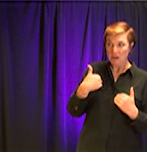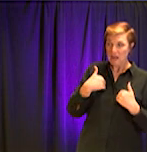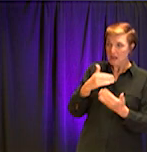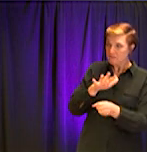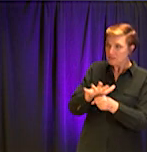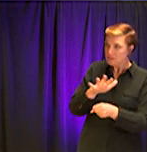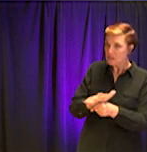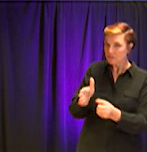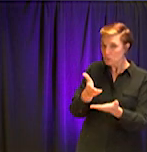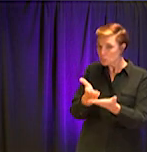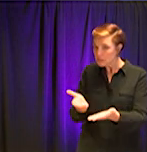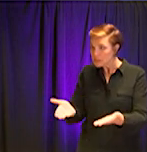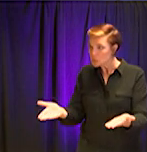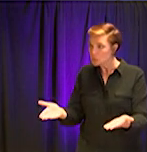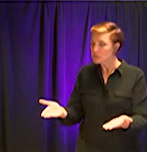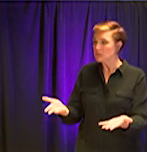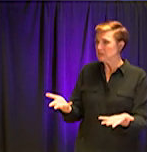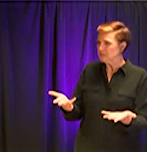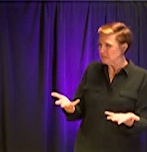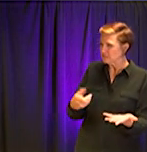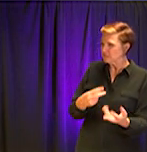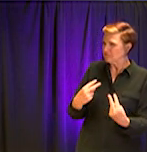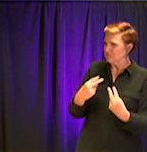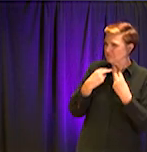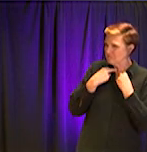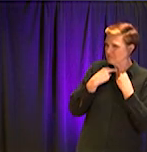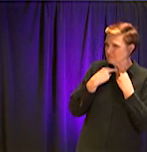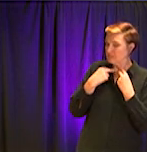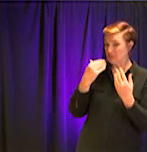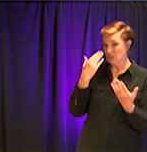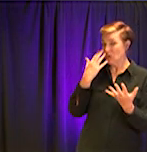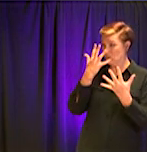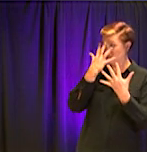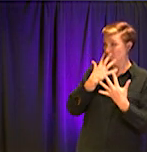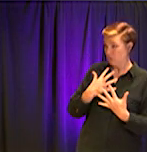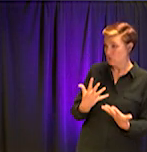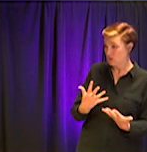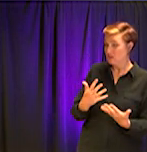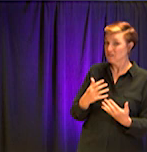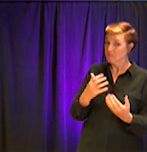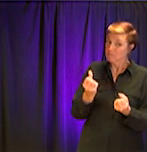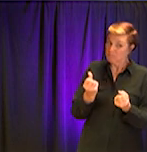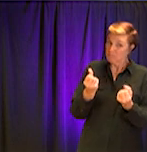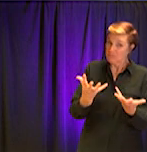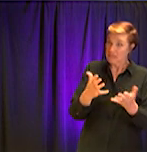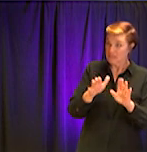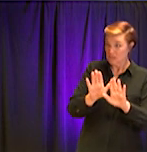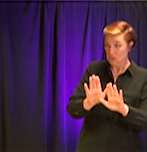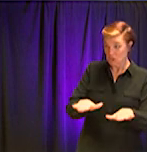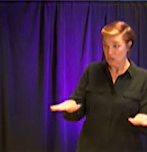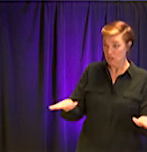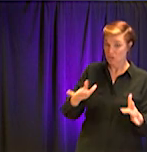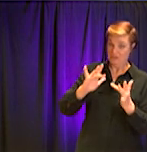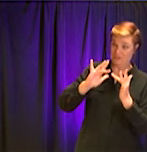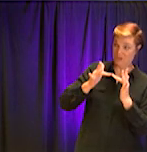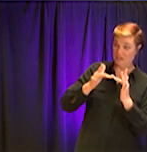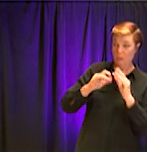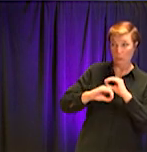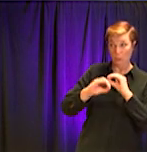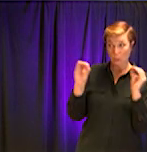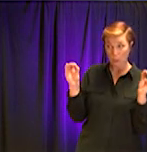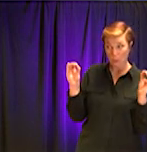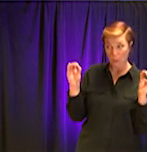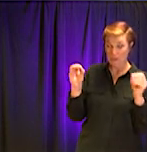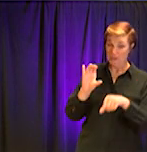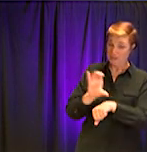access to resources, depending on where they live, unfortunately. So there are kids who don't have access to computers